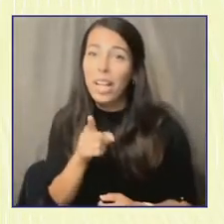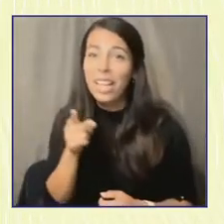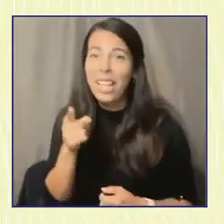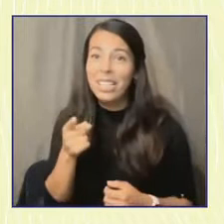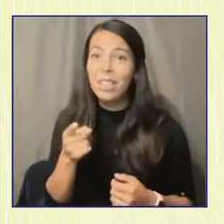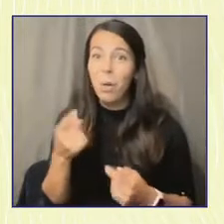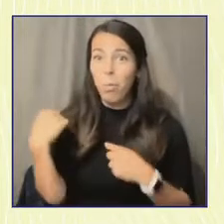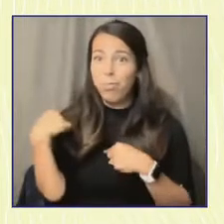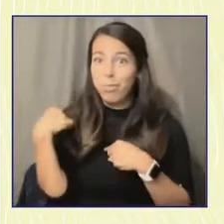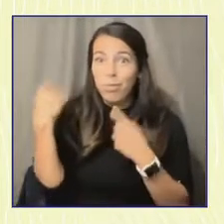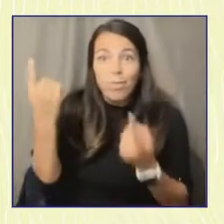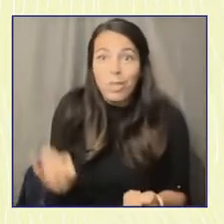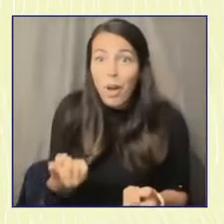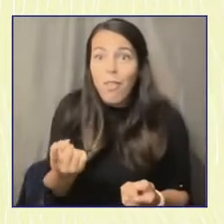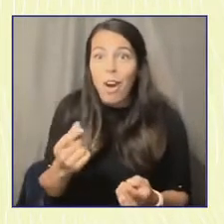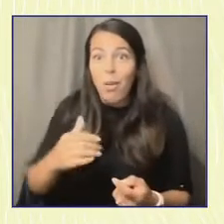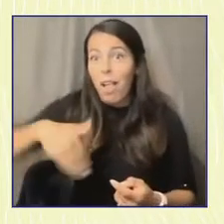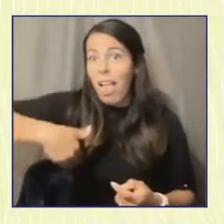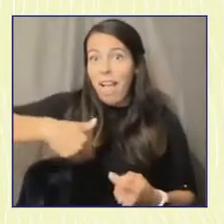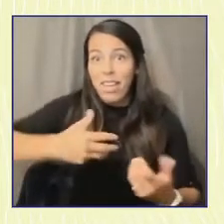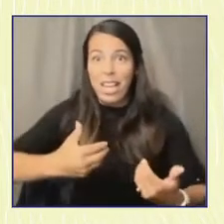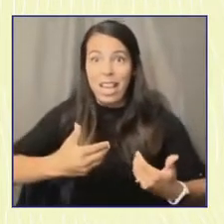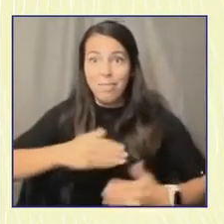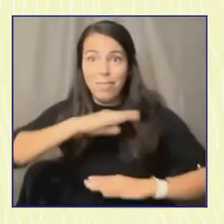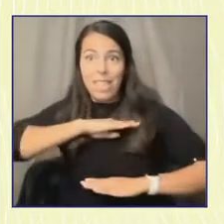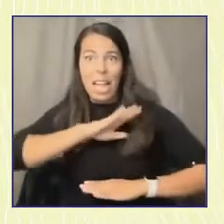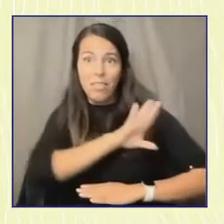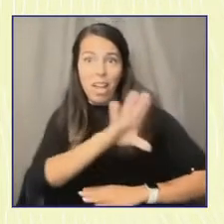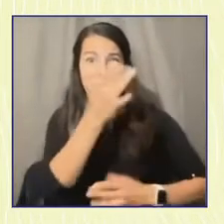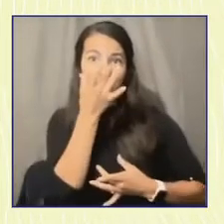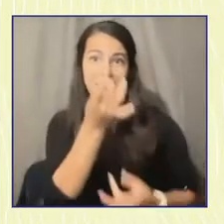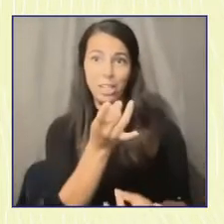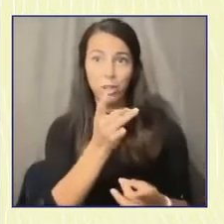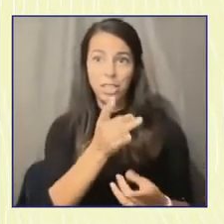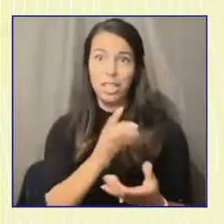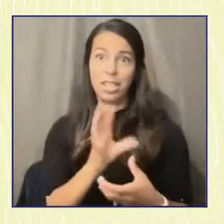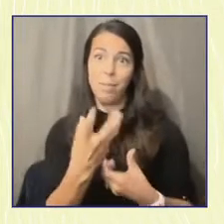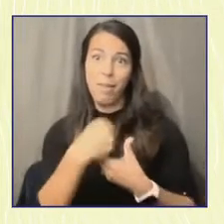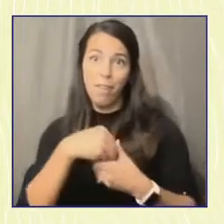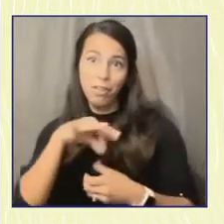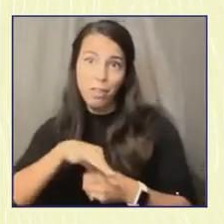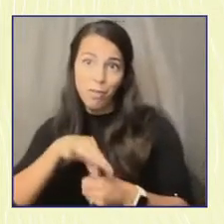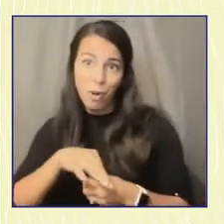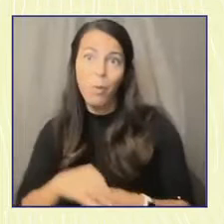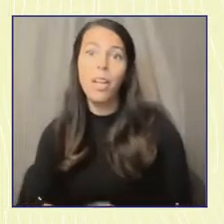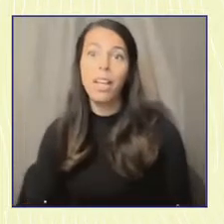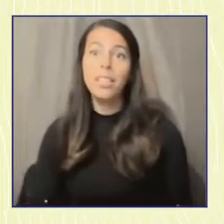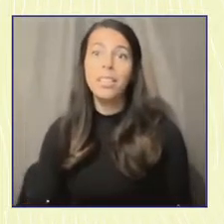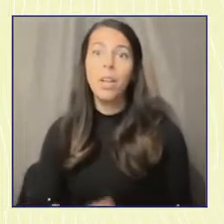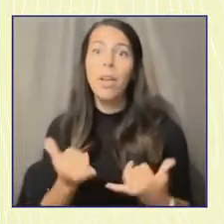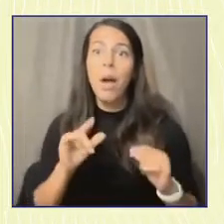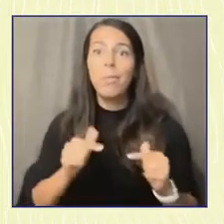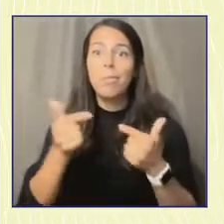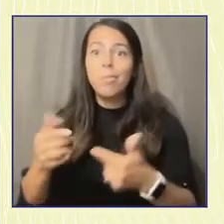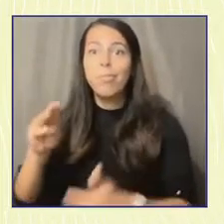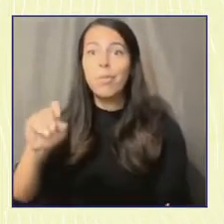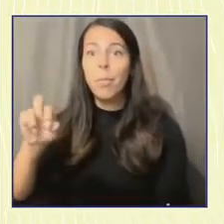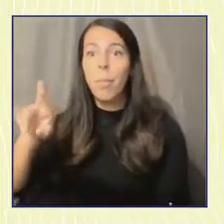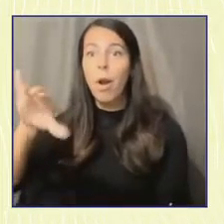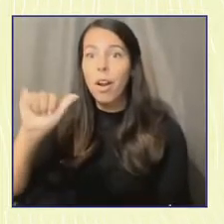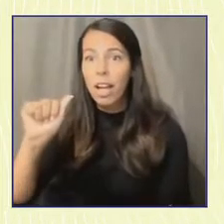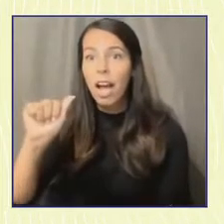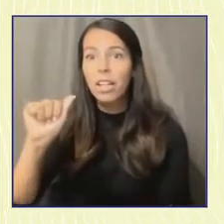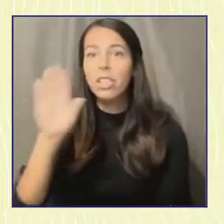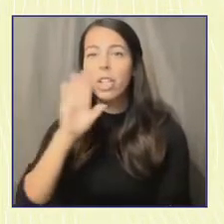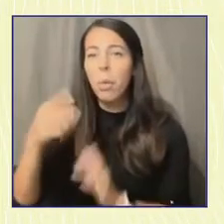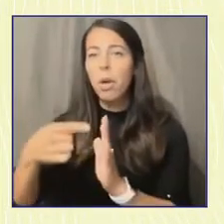seen so profoundly, especially over the past few years. I'm going to pass it on to my colleague, Nuria, who is going to show us a little bit more